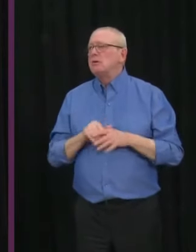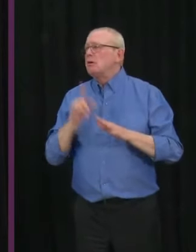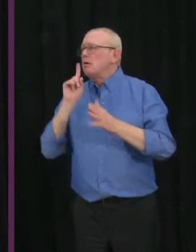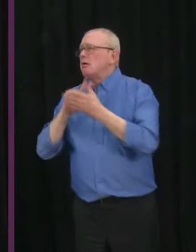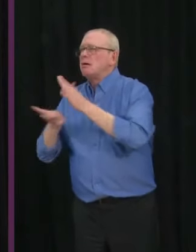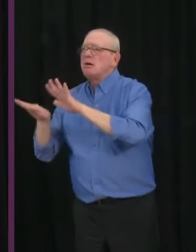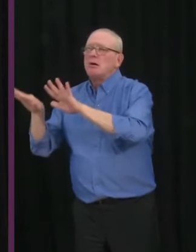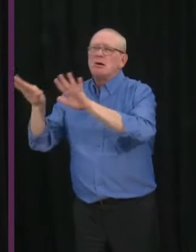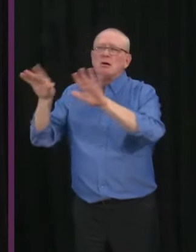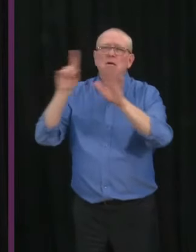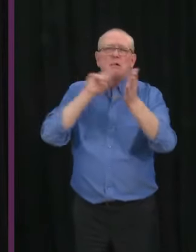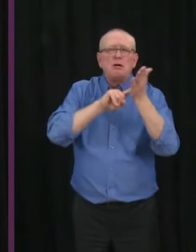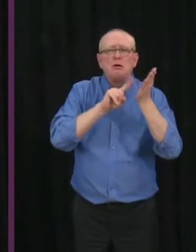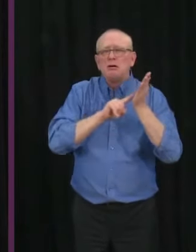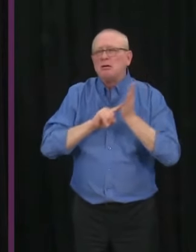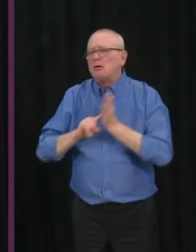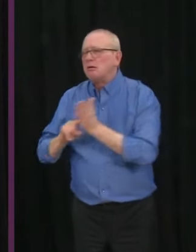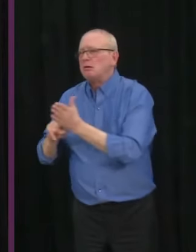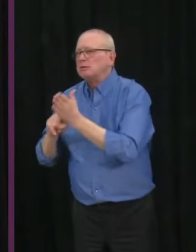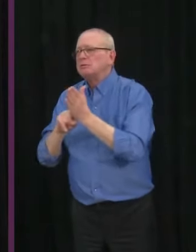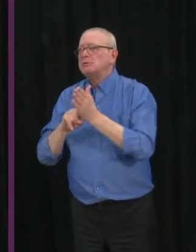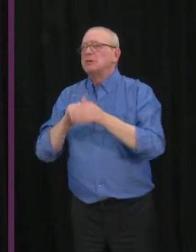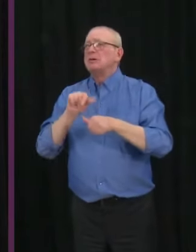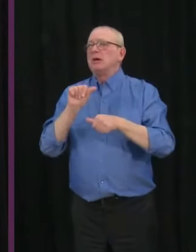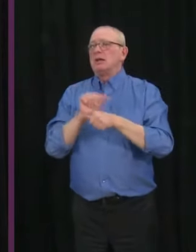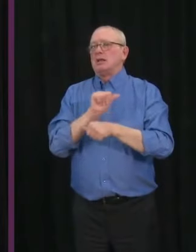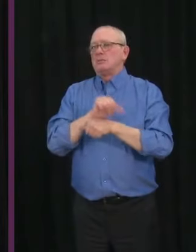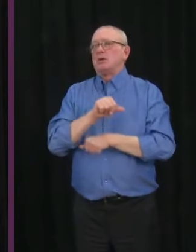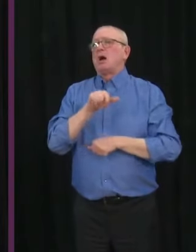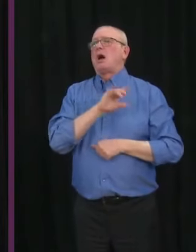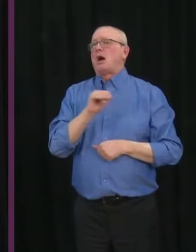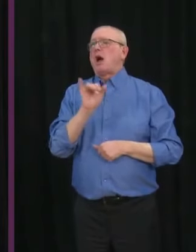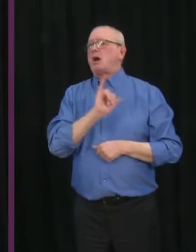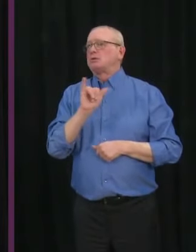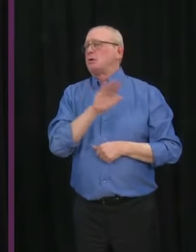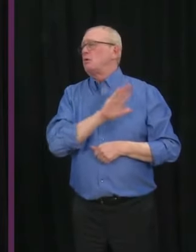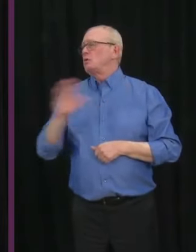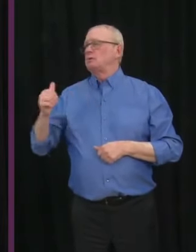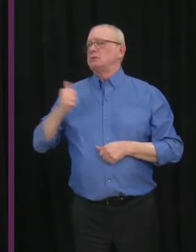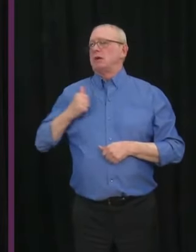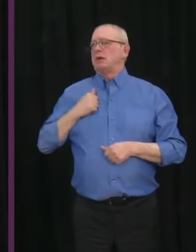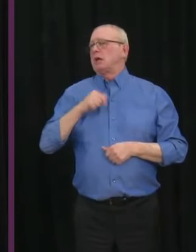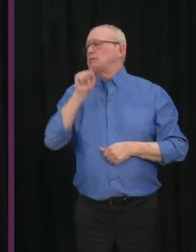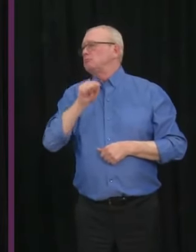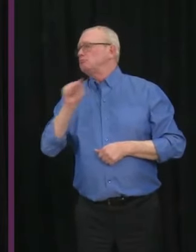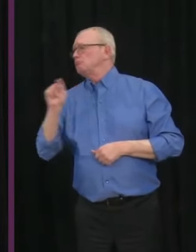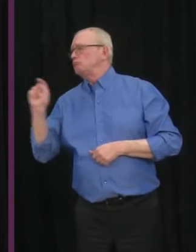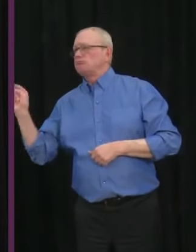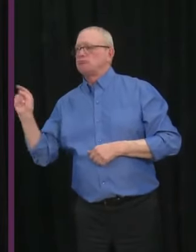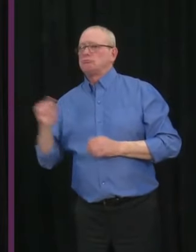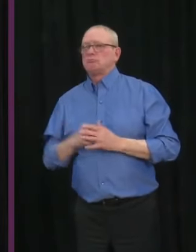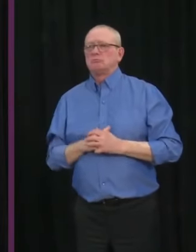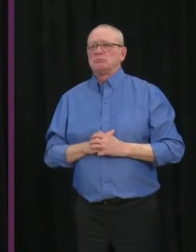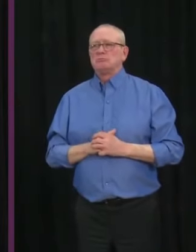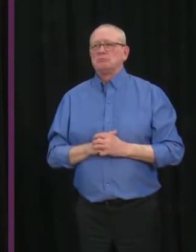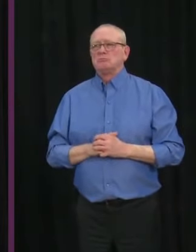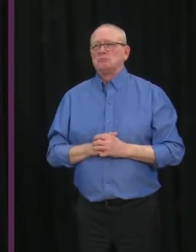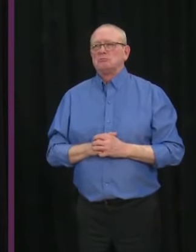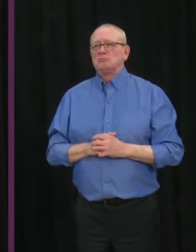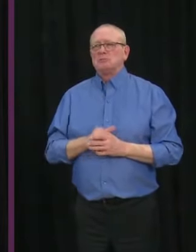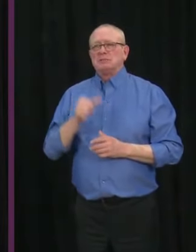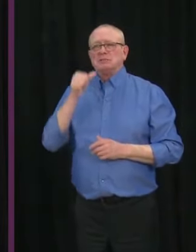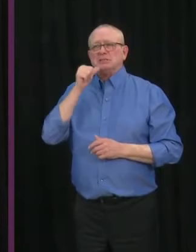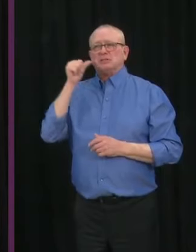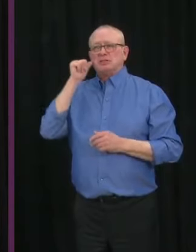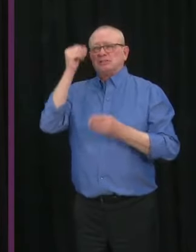Alberta, and this is consistent with other jurisdictions, and as I mentioned yesterday, we have not seen significant transmission in